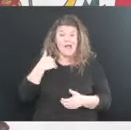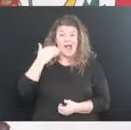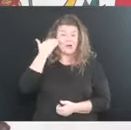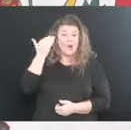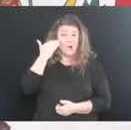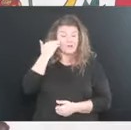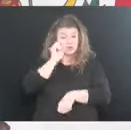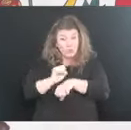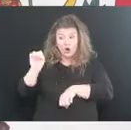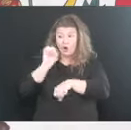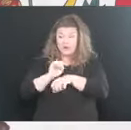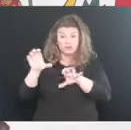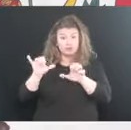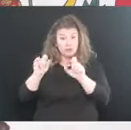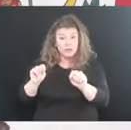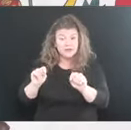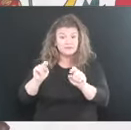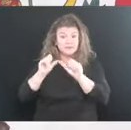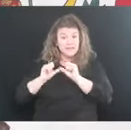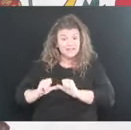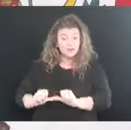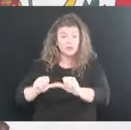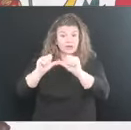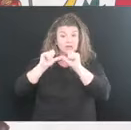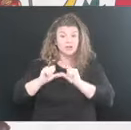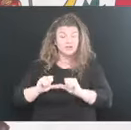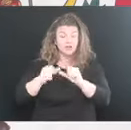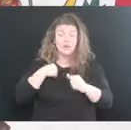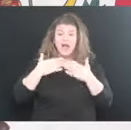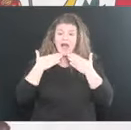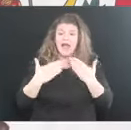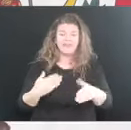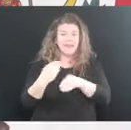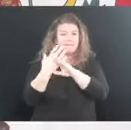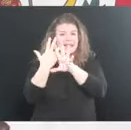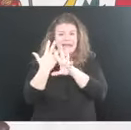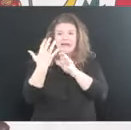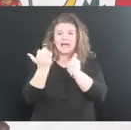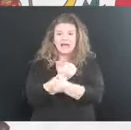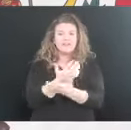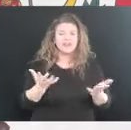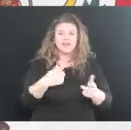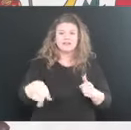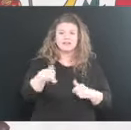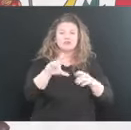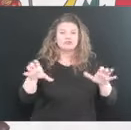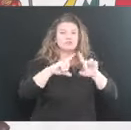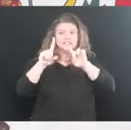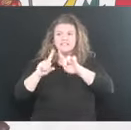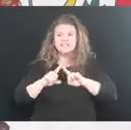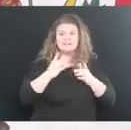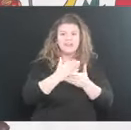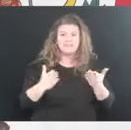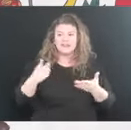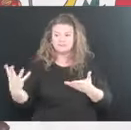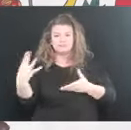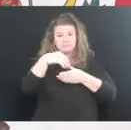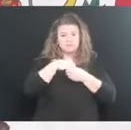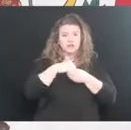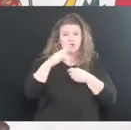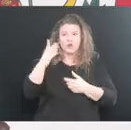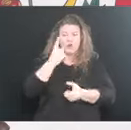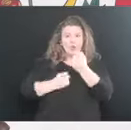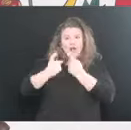Uh, you know, I, I, again, I thank the media in every way for all the different stuff that they bring to the table and their